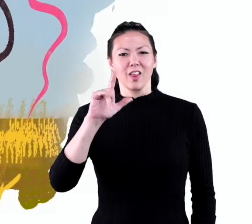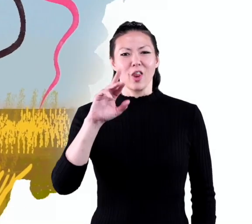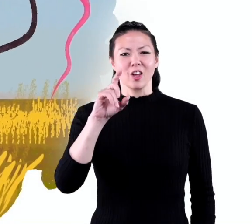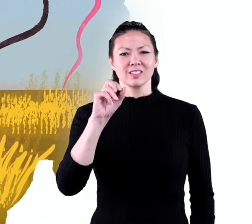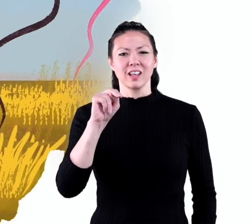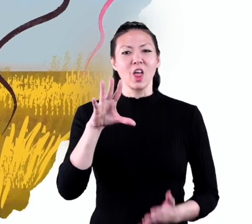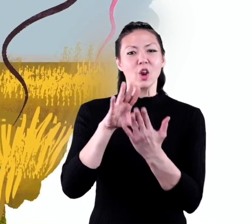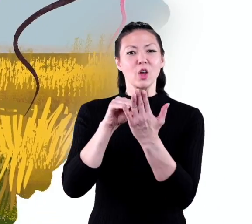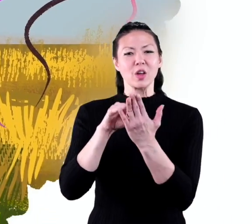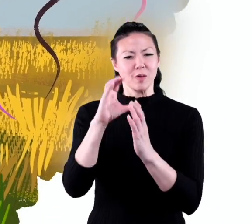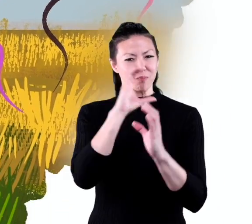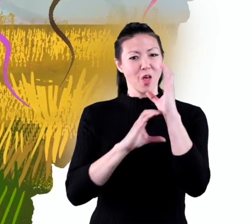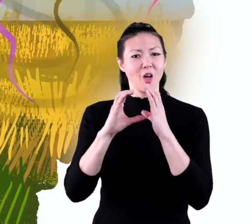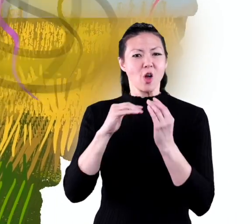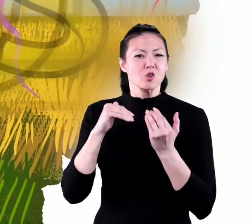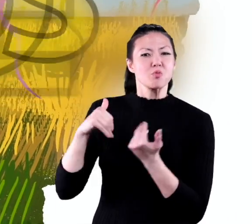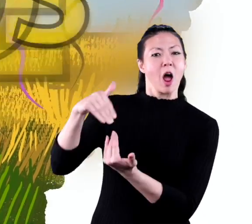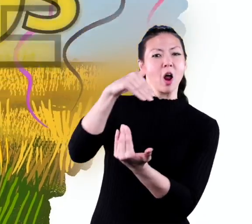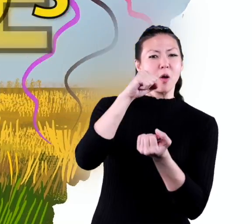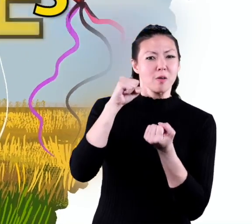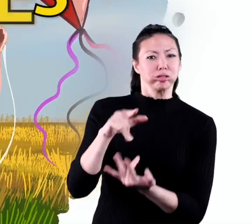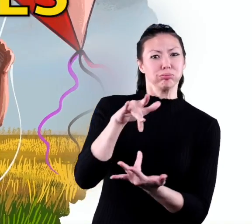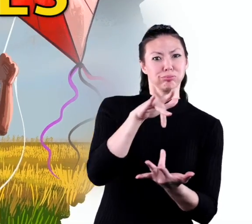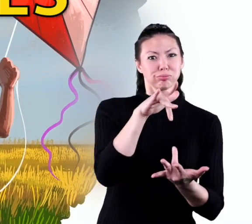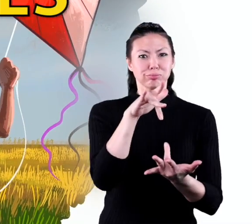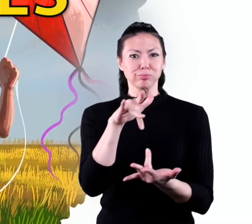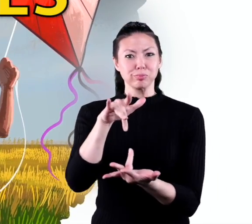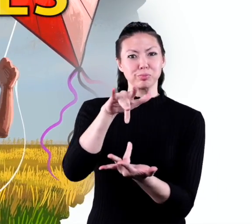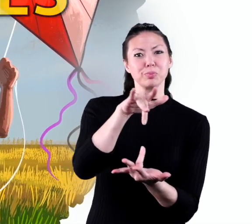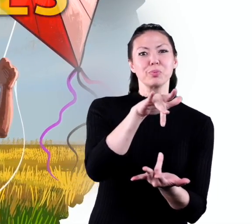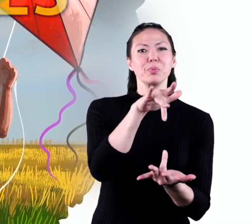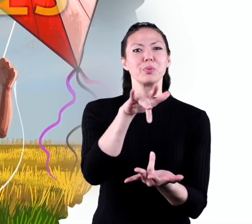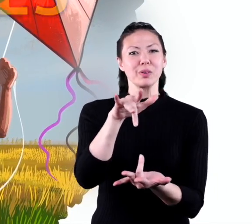Clarendon Learning Explores Tornadoes